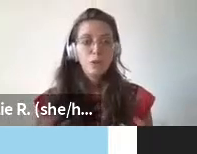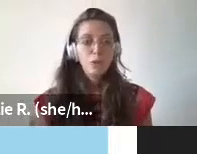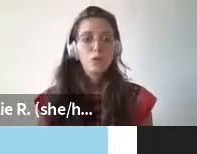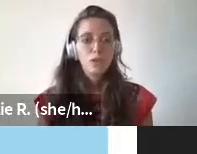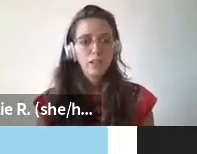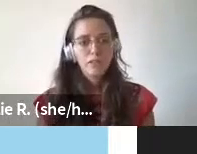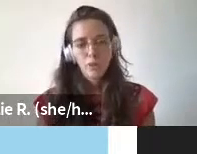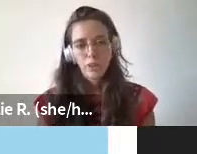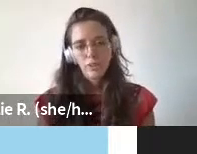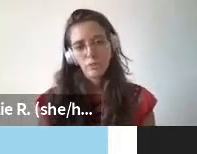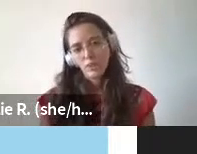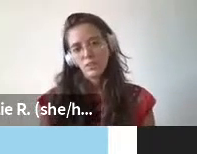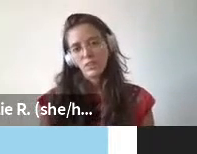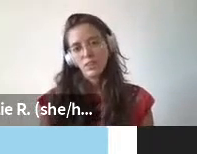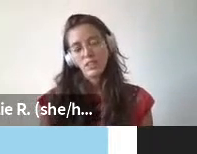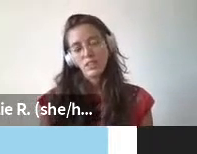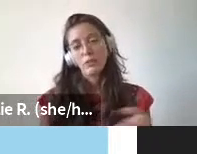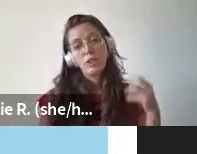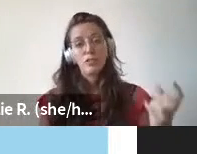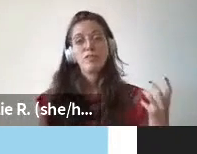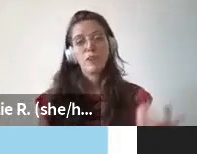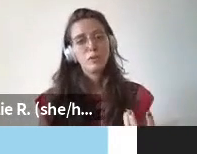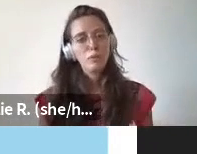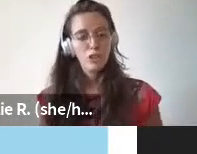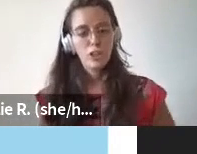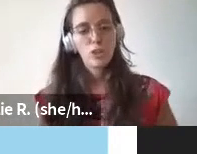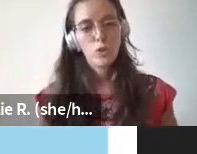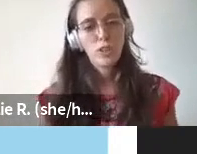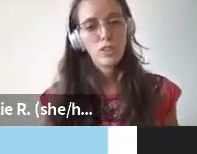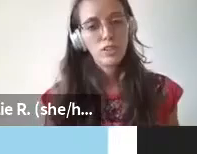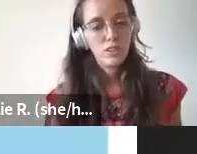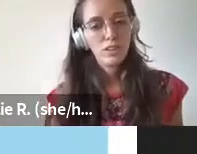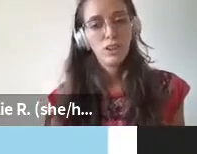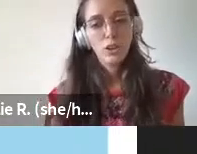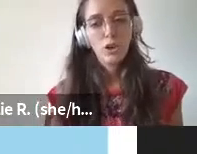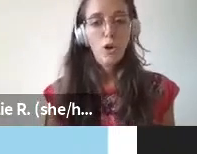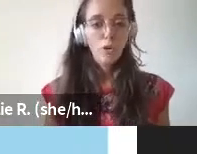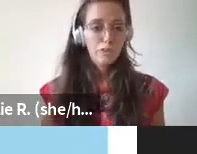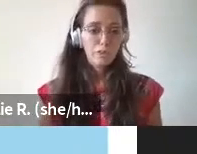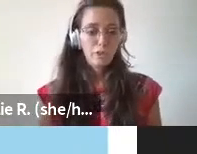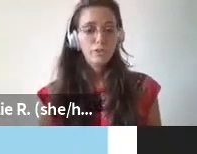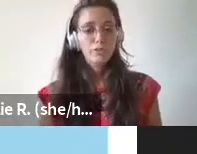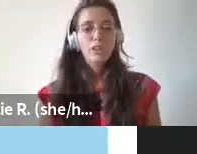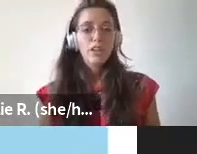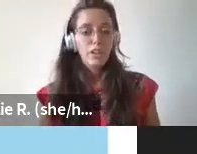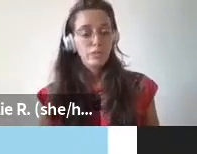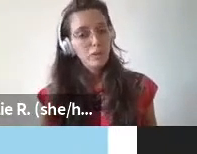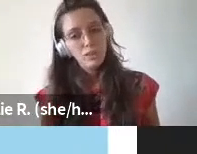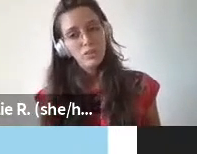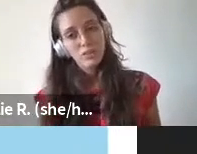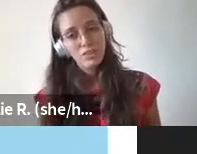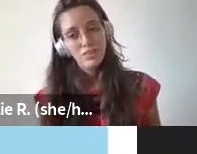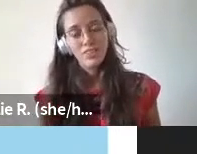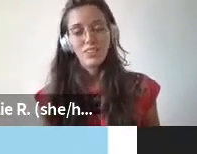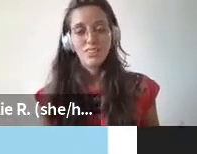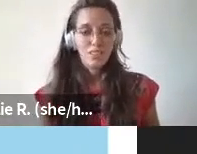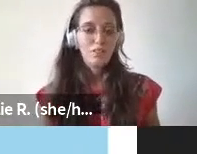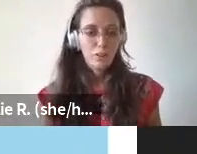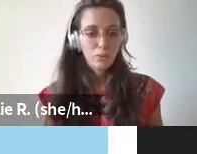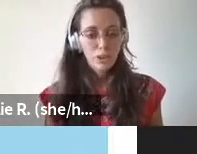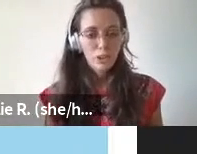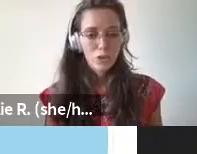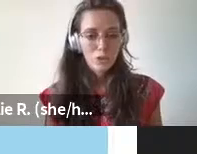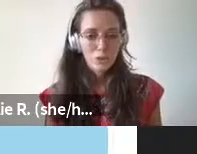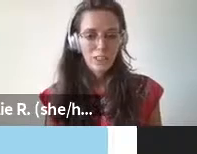work with or we've been used to live with with this hegemony of the very rich countries over everyone else